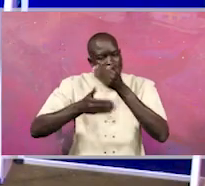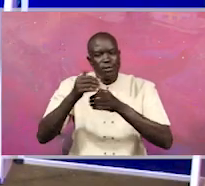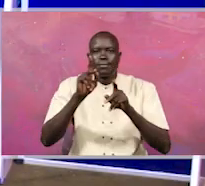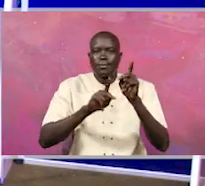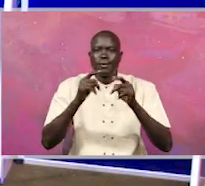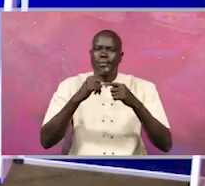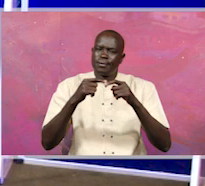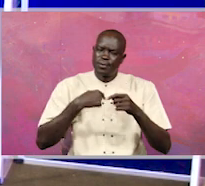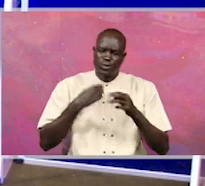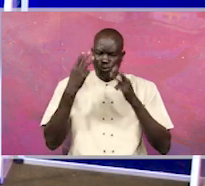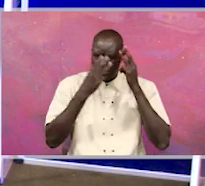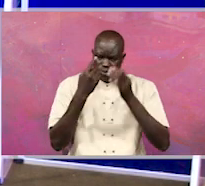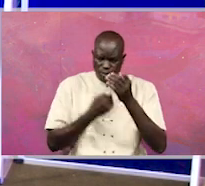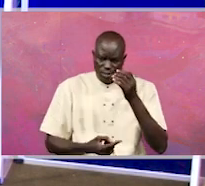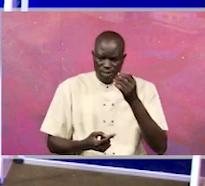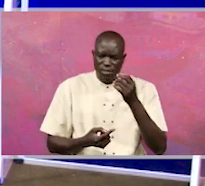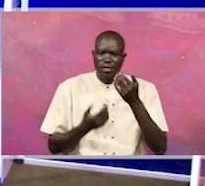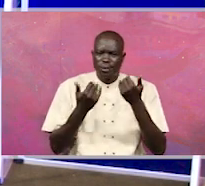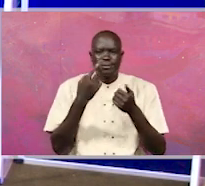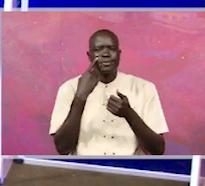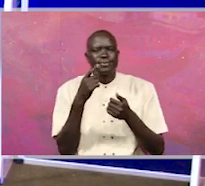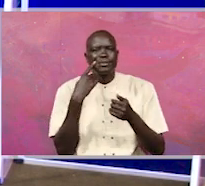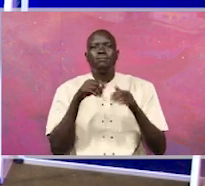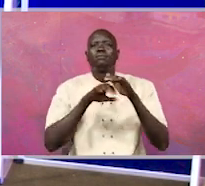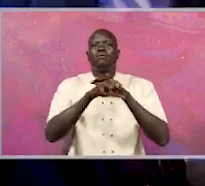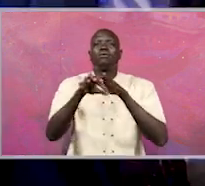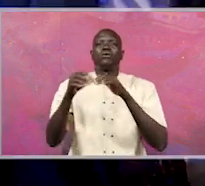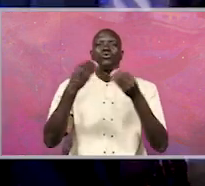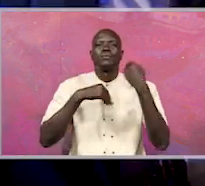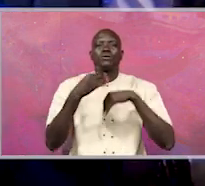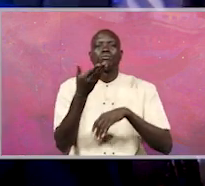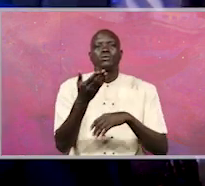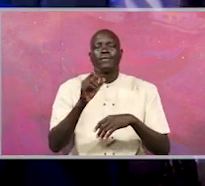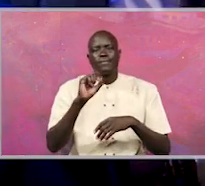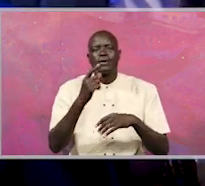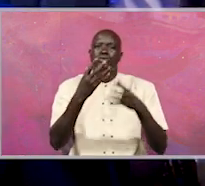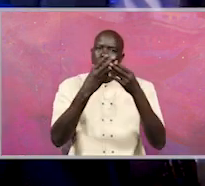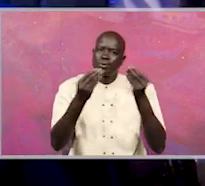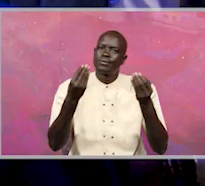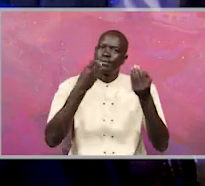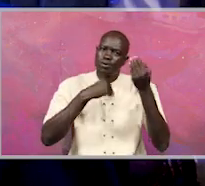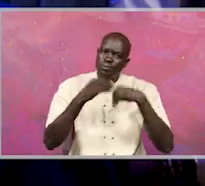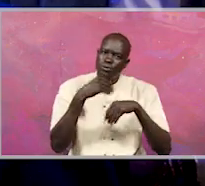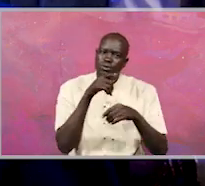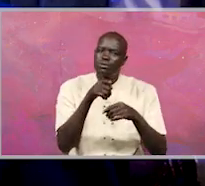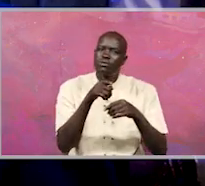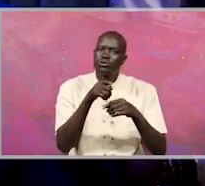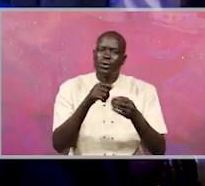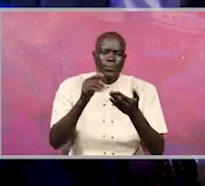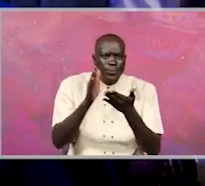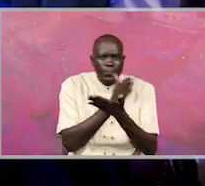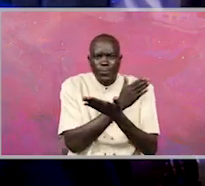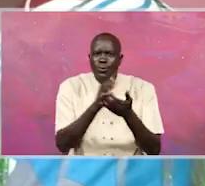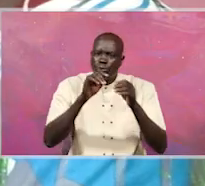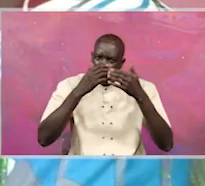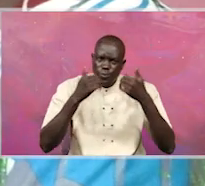worry is we shall also be decentralizing corruption. We first need to handle the issue of corruption. Have we cleaned up before